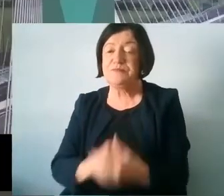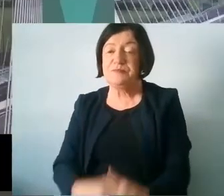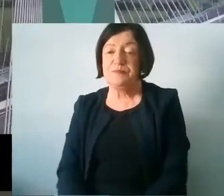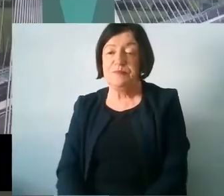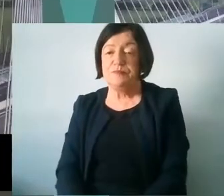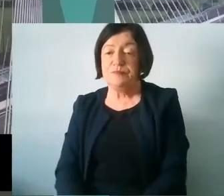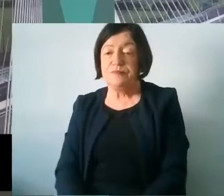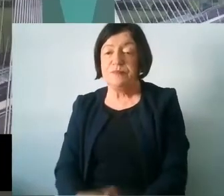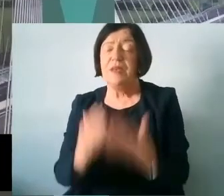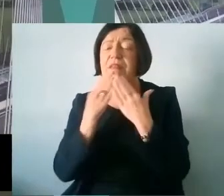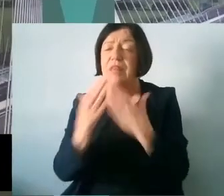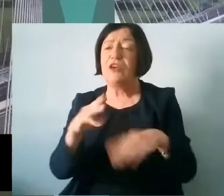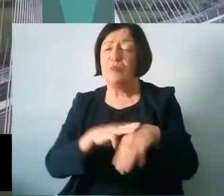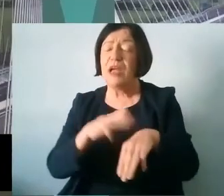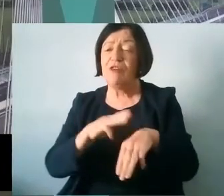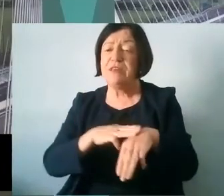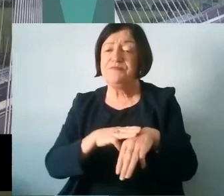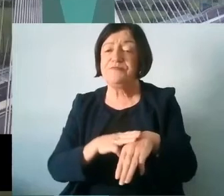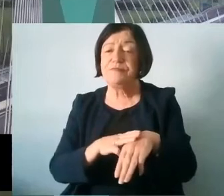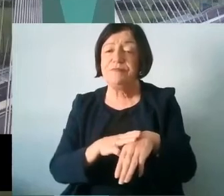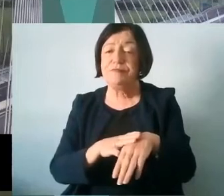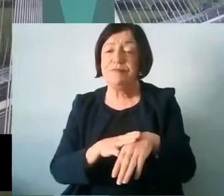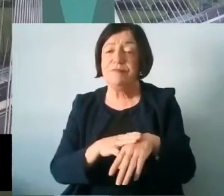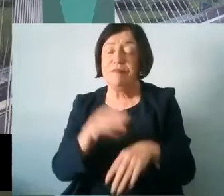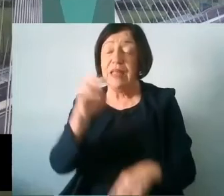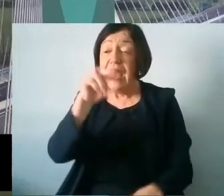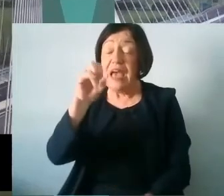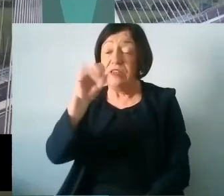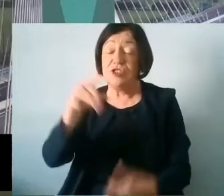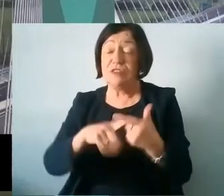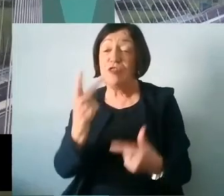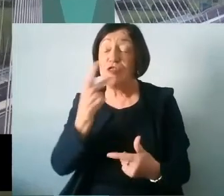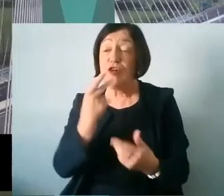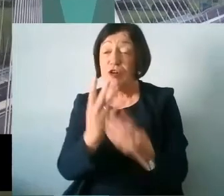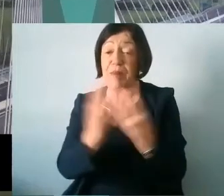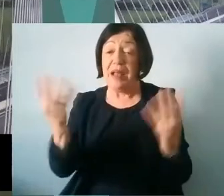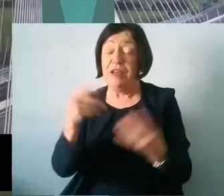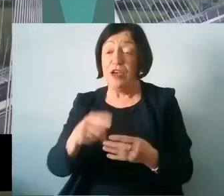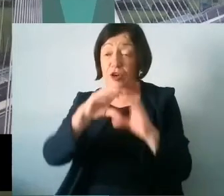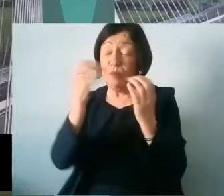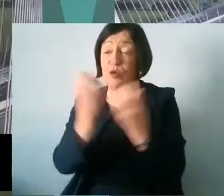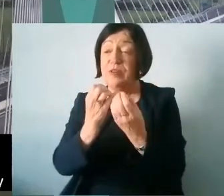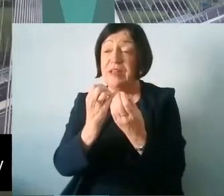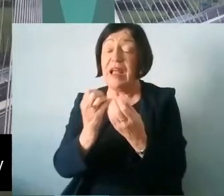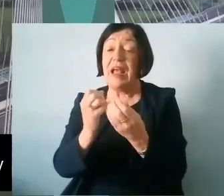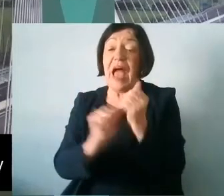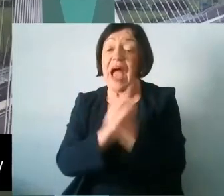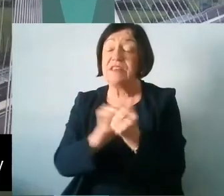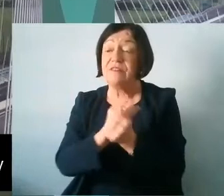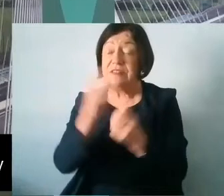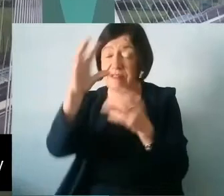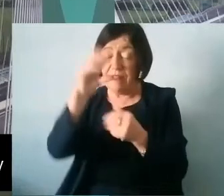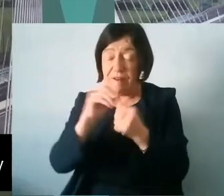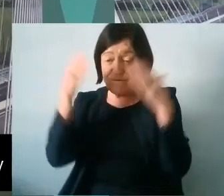Thank you, Mary. Emma Shaw is our third panelist and she is a community activist with a particular focus on education.